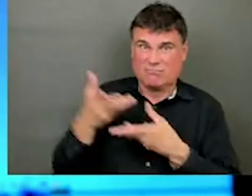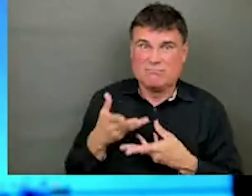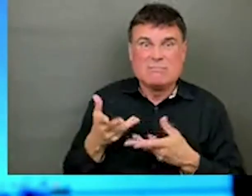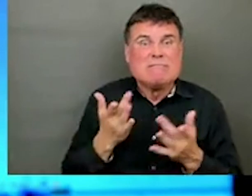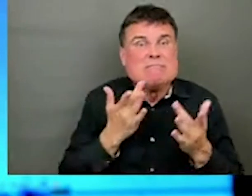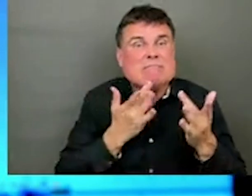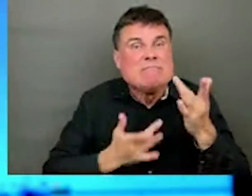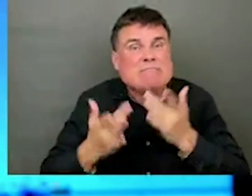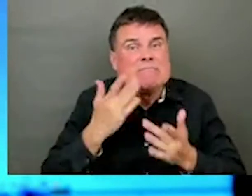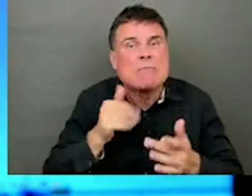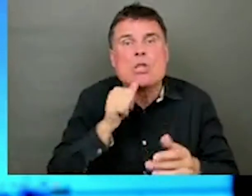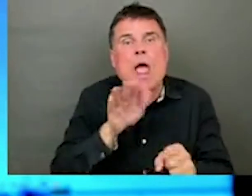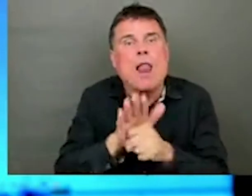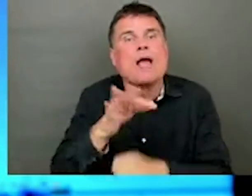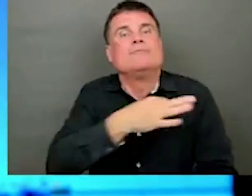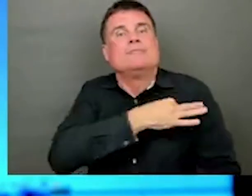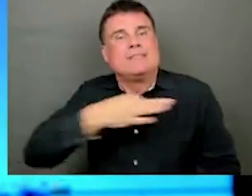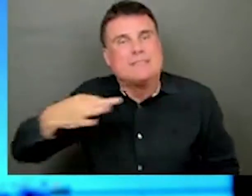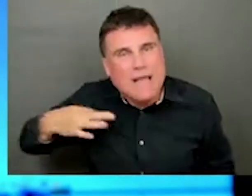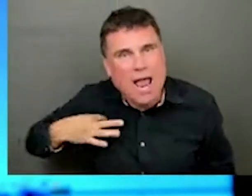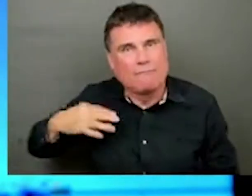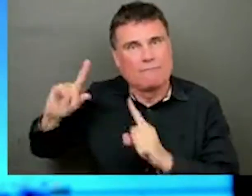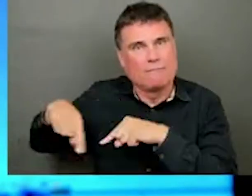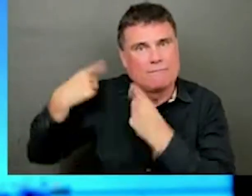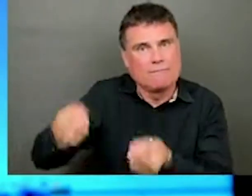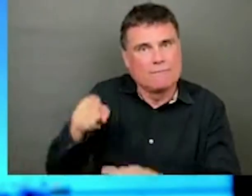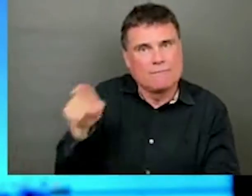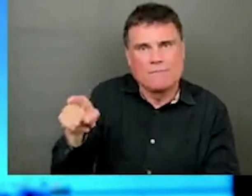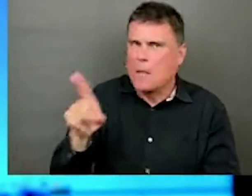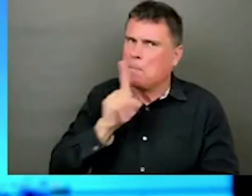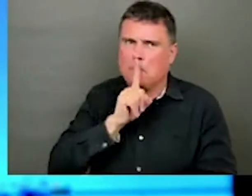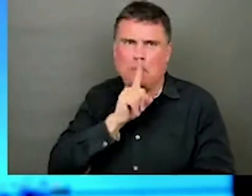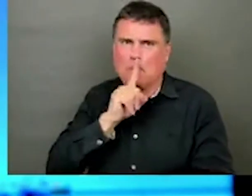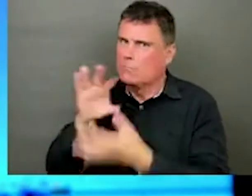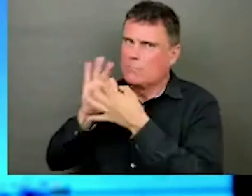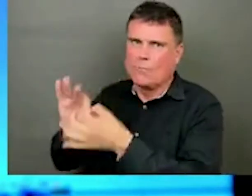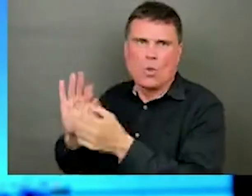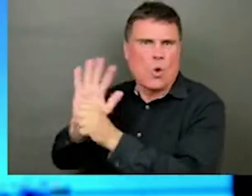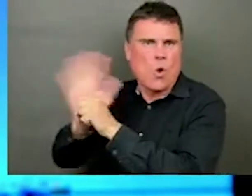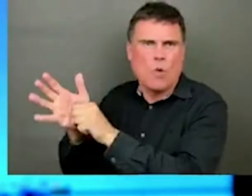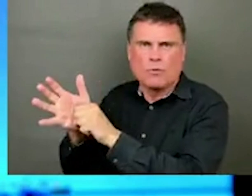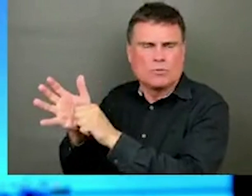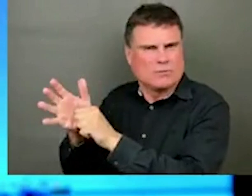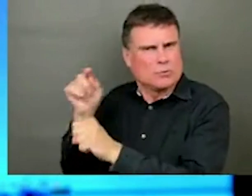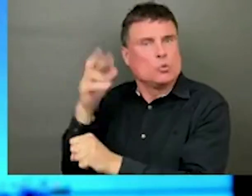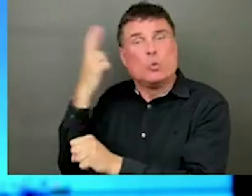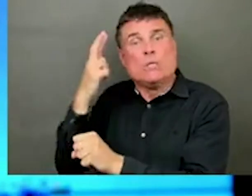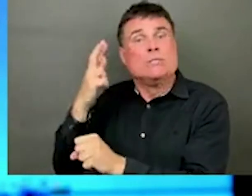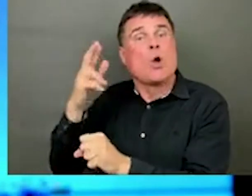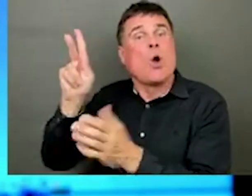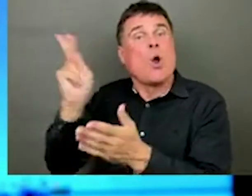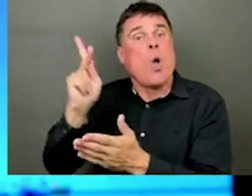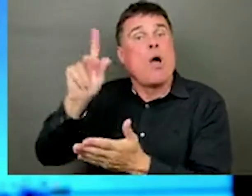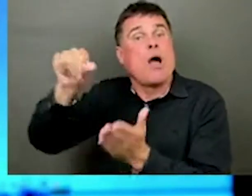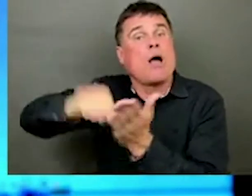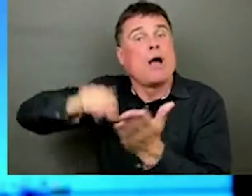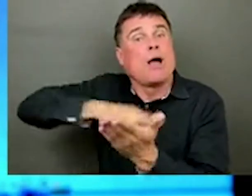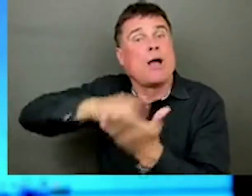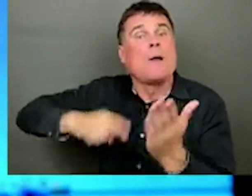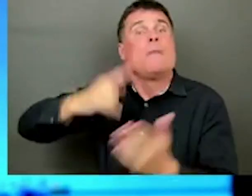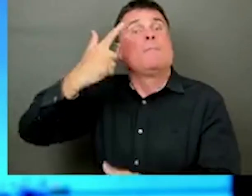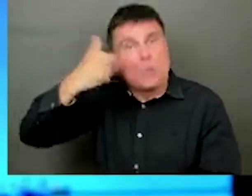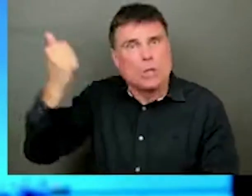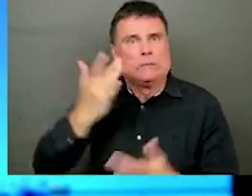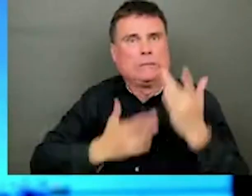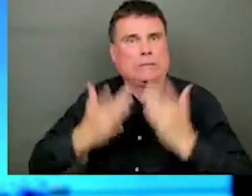and particularly when it comes to nurses, they're just really short staffed. So are COVID infections and staff really impacting hospitals, or is it a